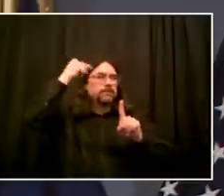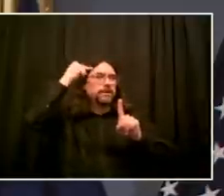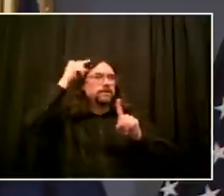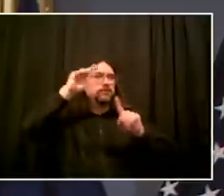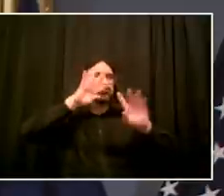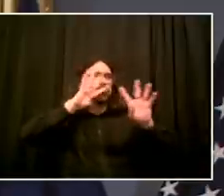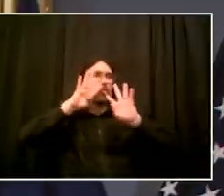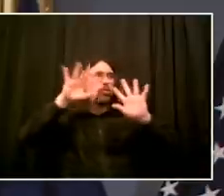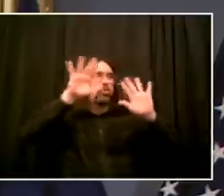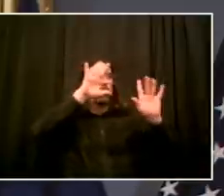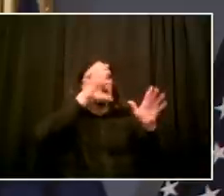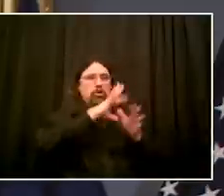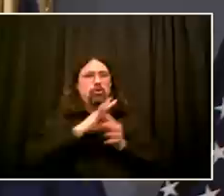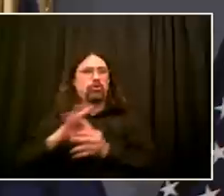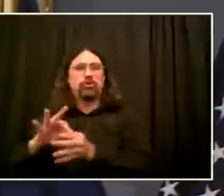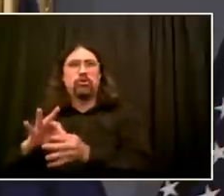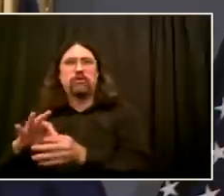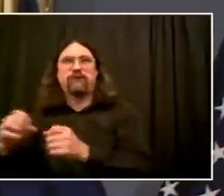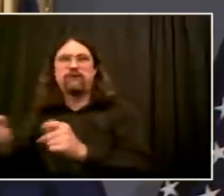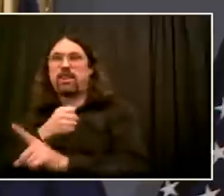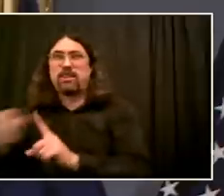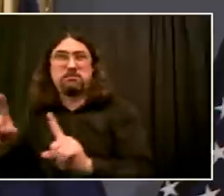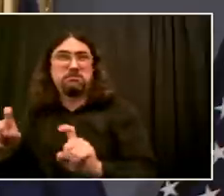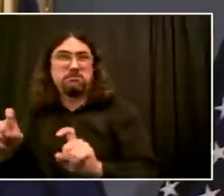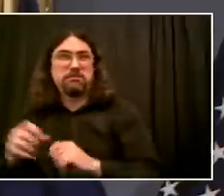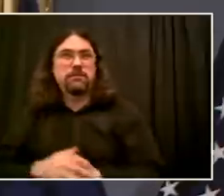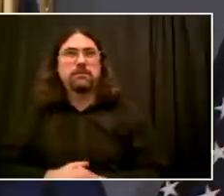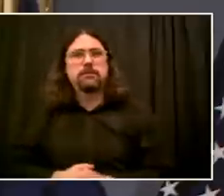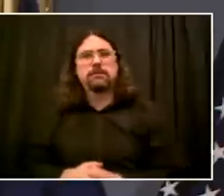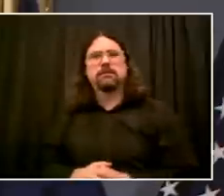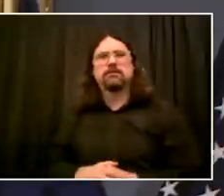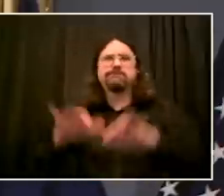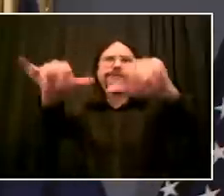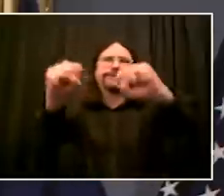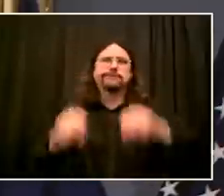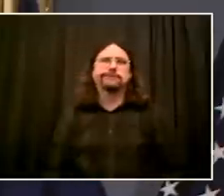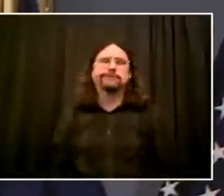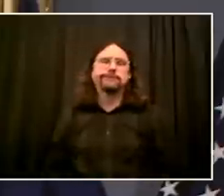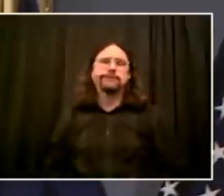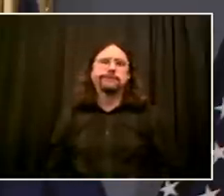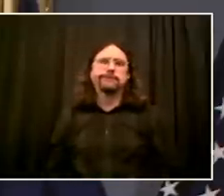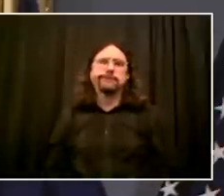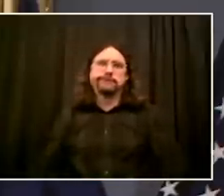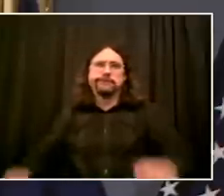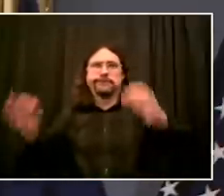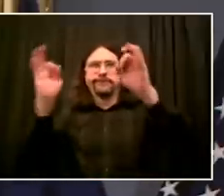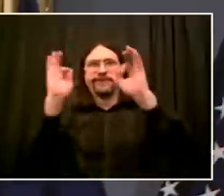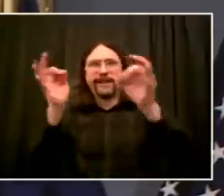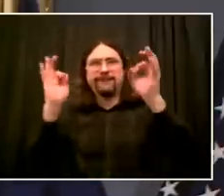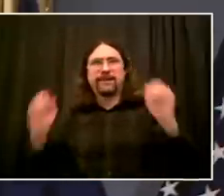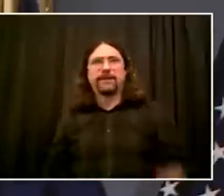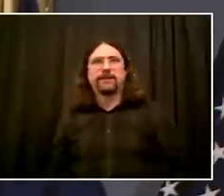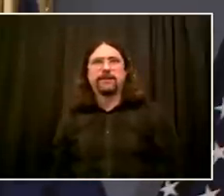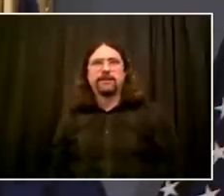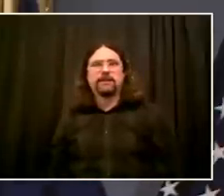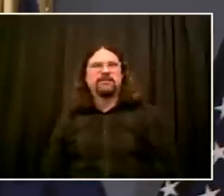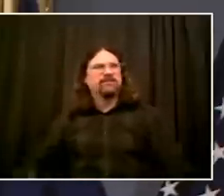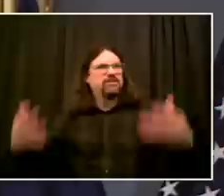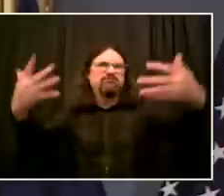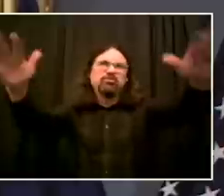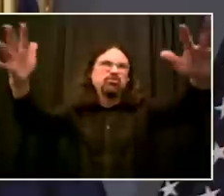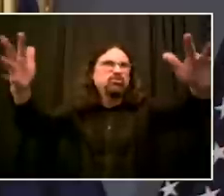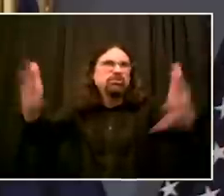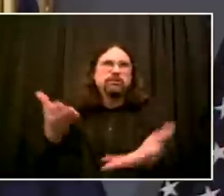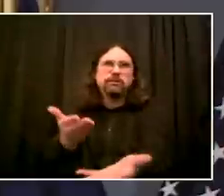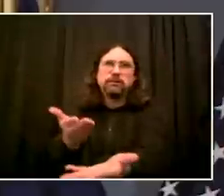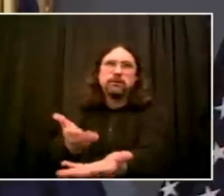together these protests, telling people to come to create conflict. It is as clear as a bell, and the fact that it's happened